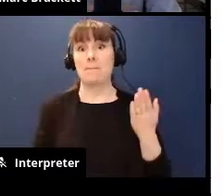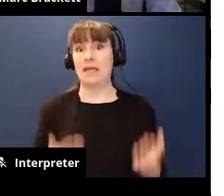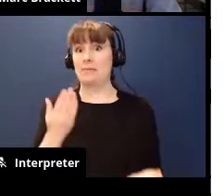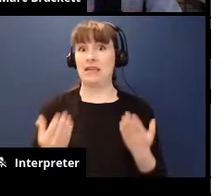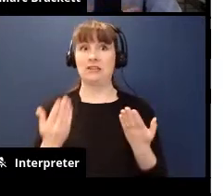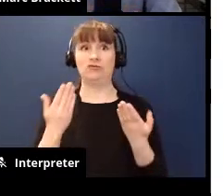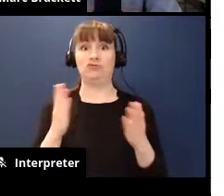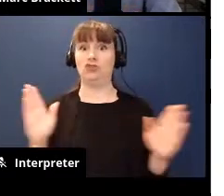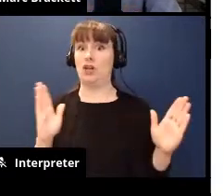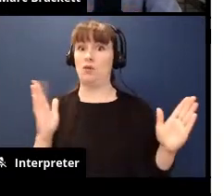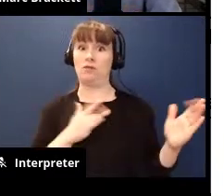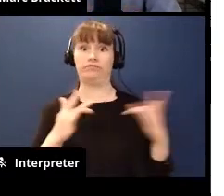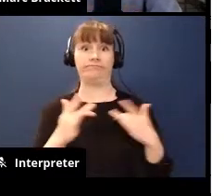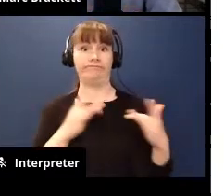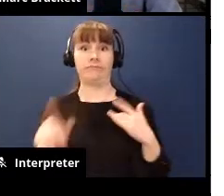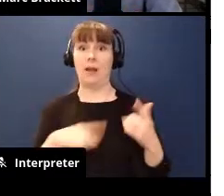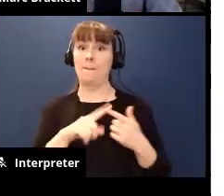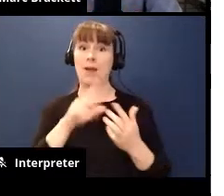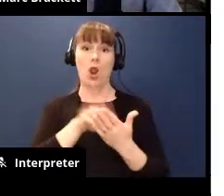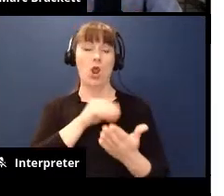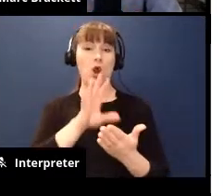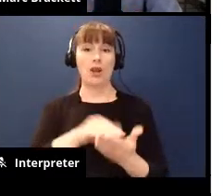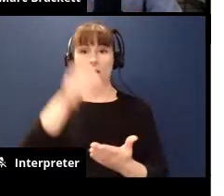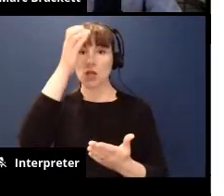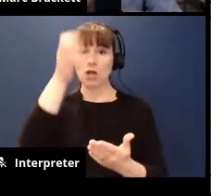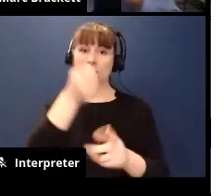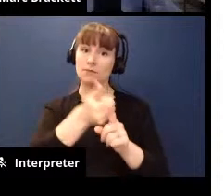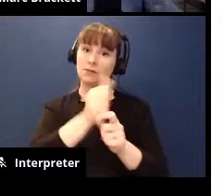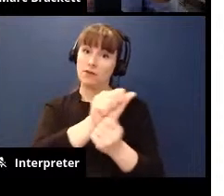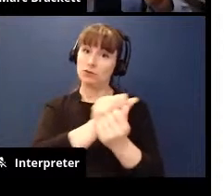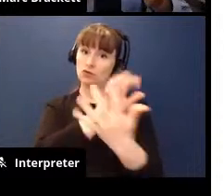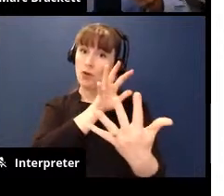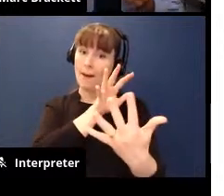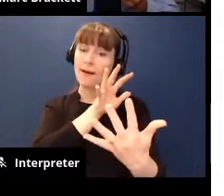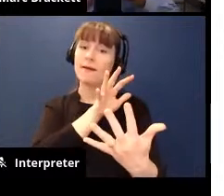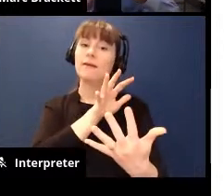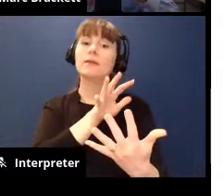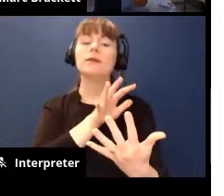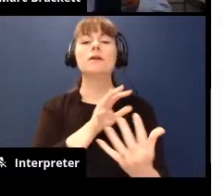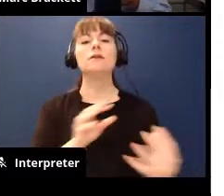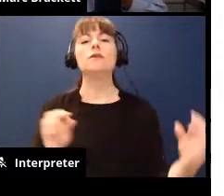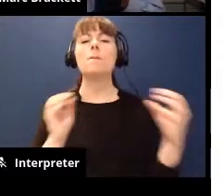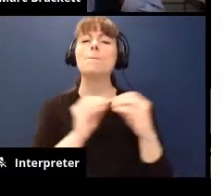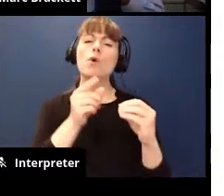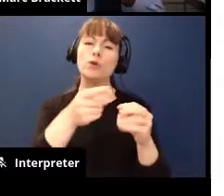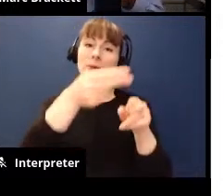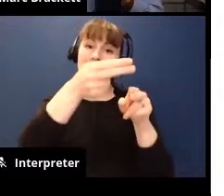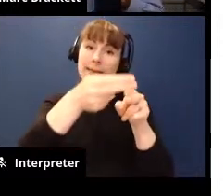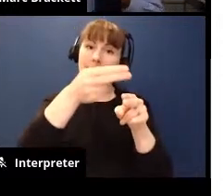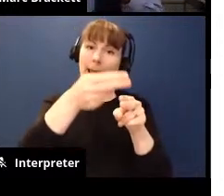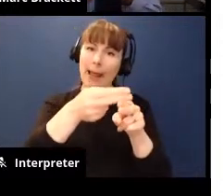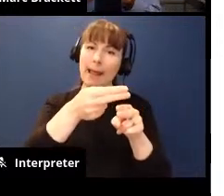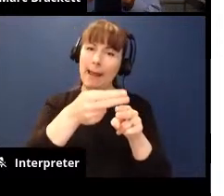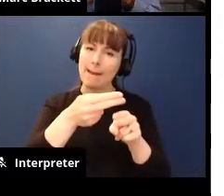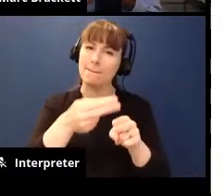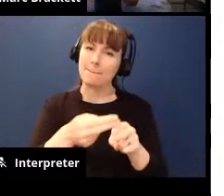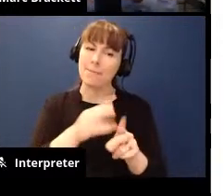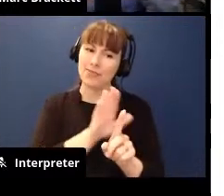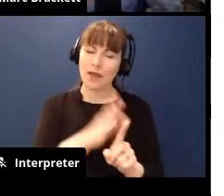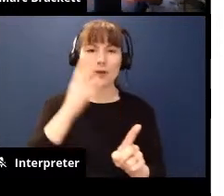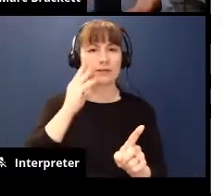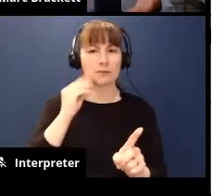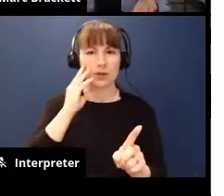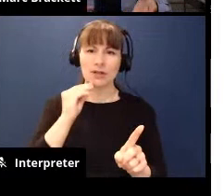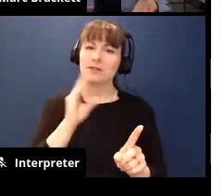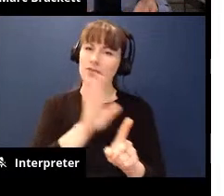general anxiety around learning abstract concepts so the more you can name you know you know the challenge the